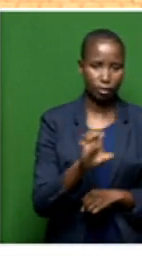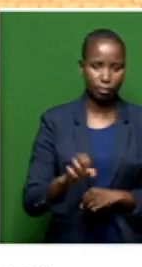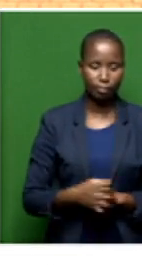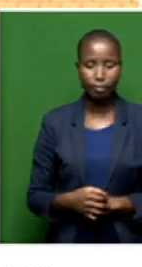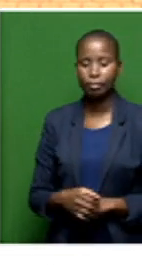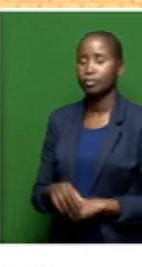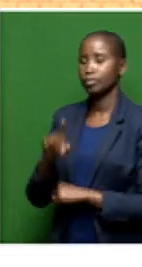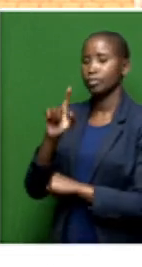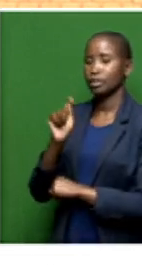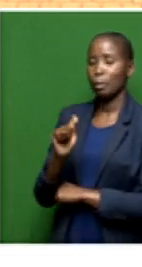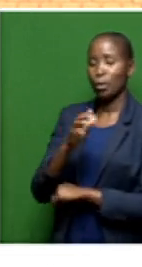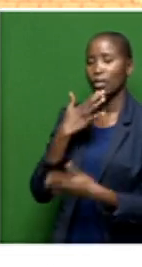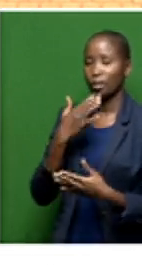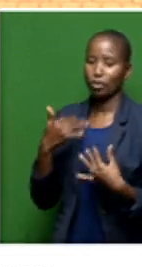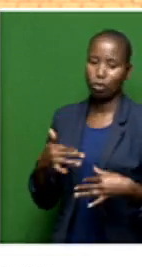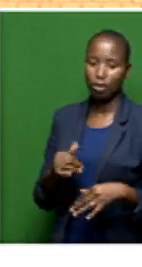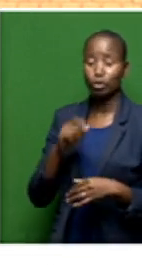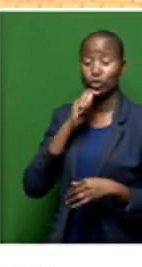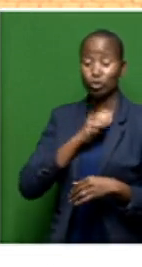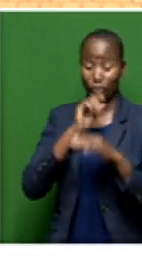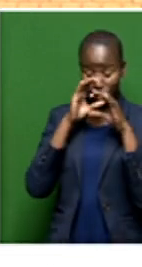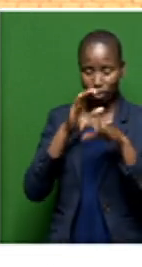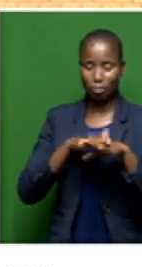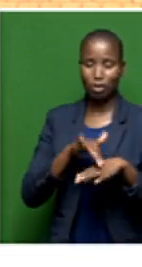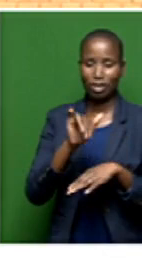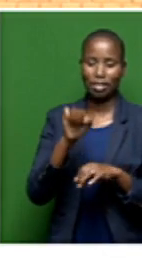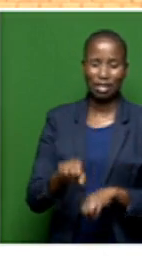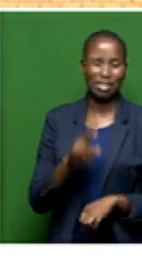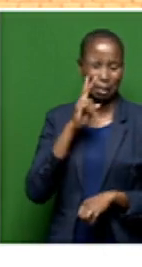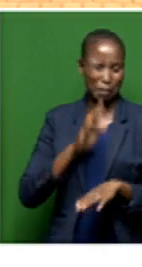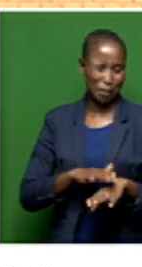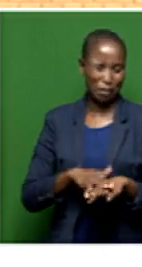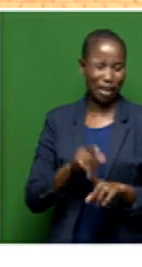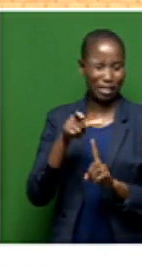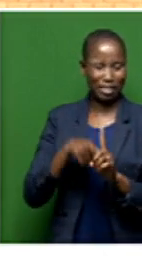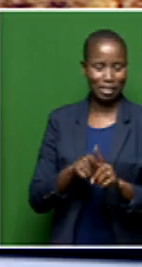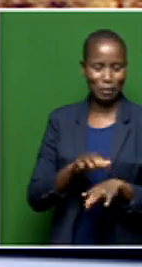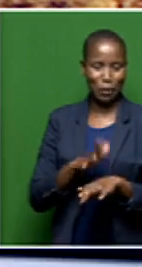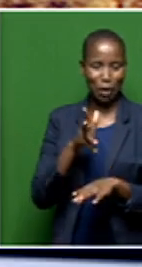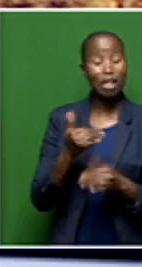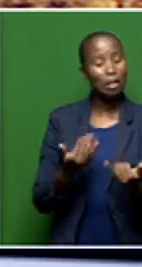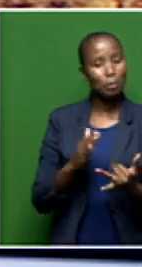Tabukho, thanks very much. That is, of course, a big focus for today, and we'll be seeing Tabukho a lot more throughout it. All right, let's take a break. We'll see you on next